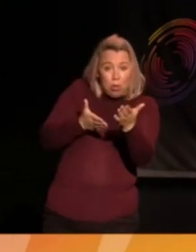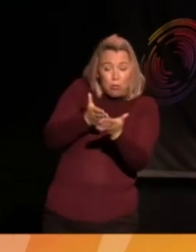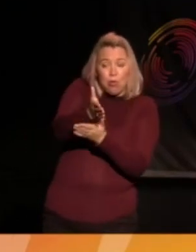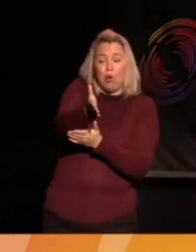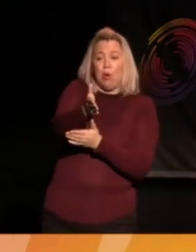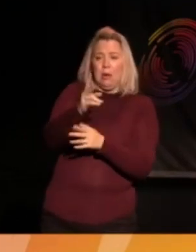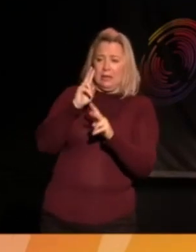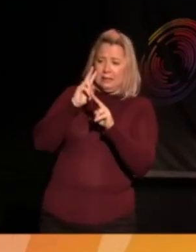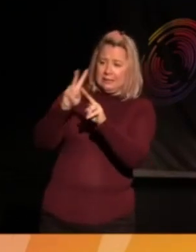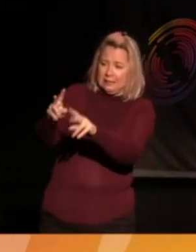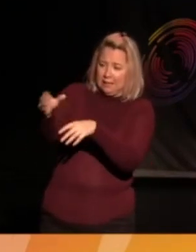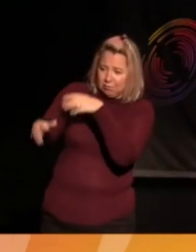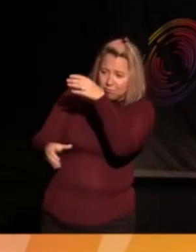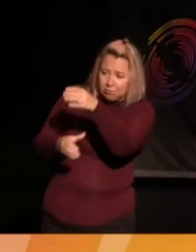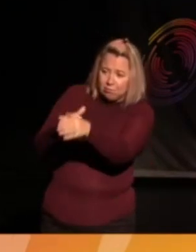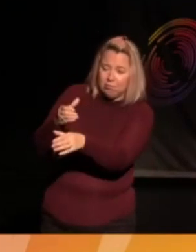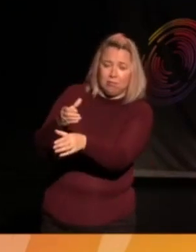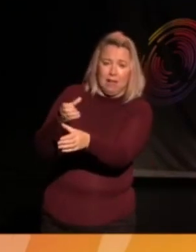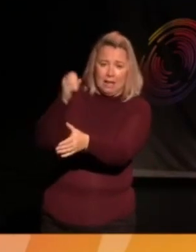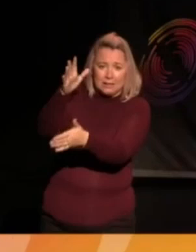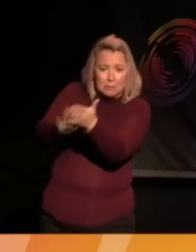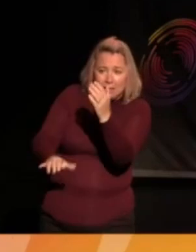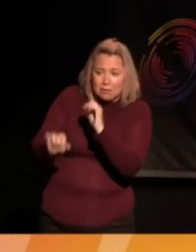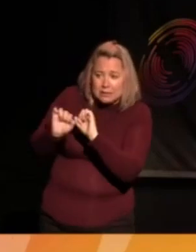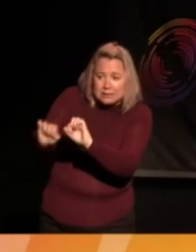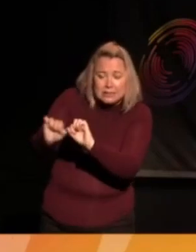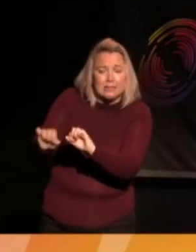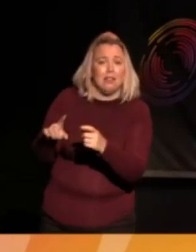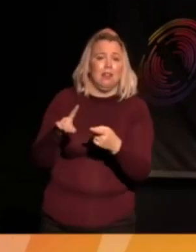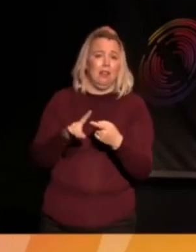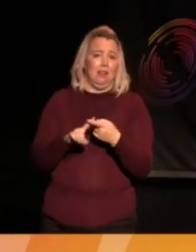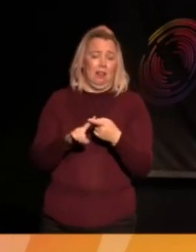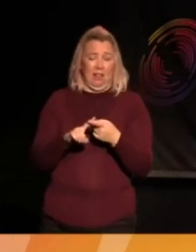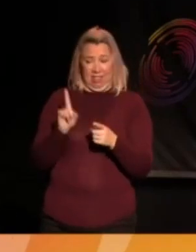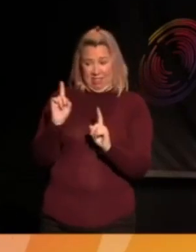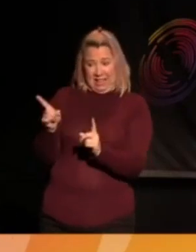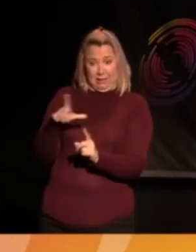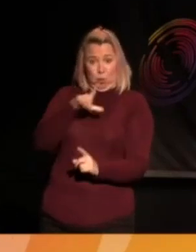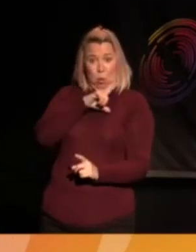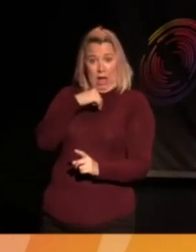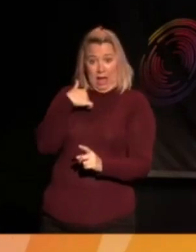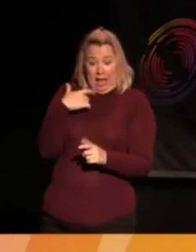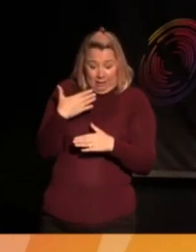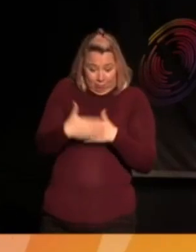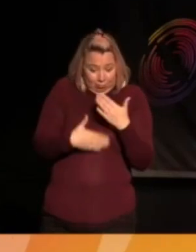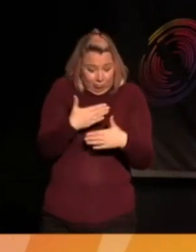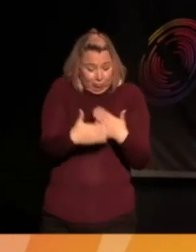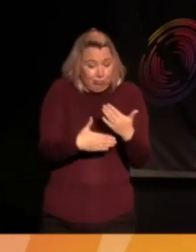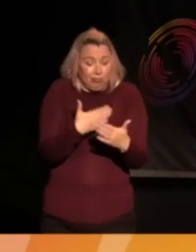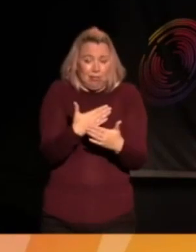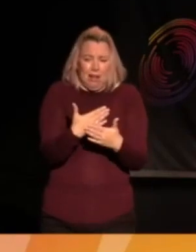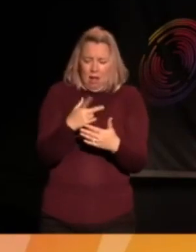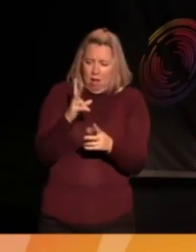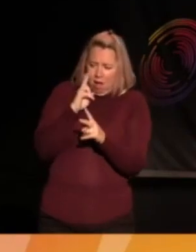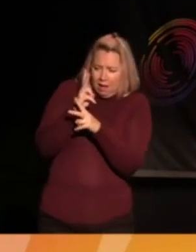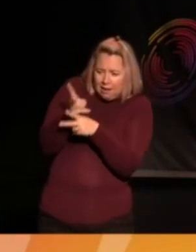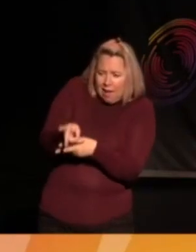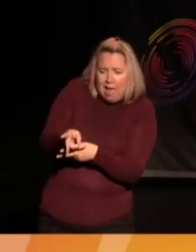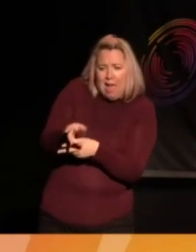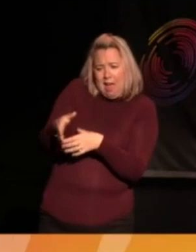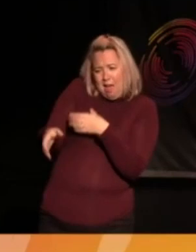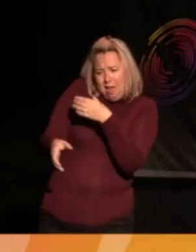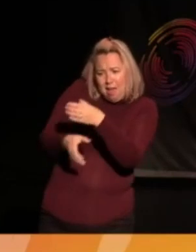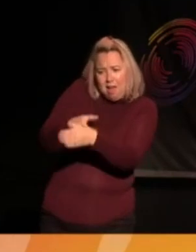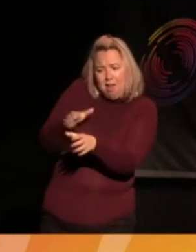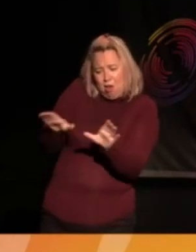and seen others go through other reasons why I do what I do and that care, that collective